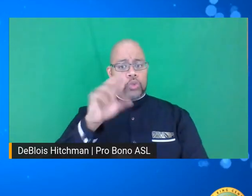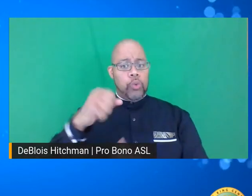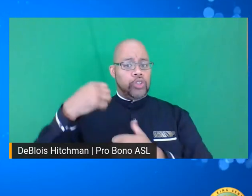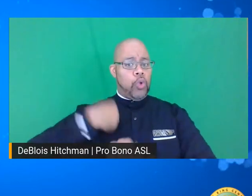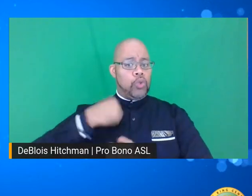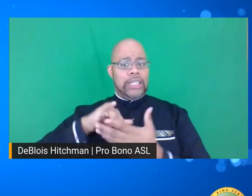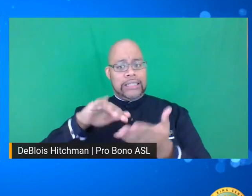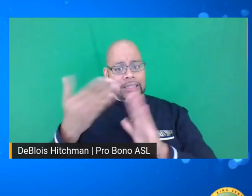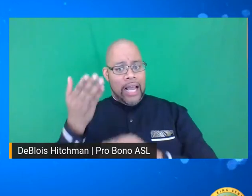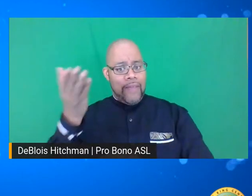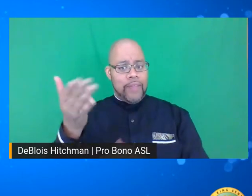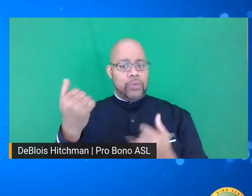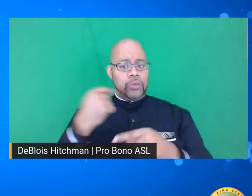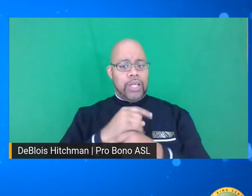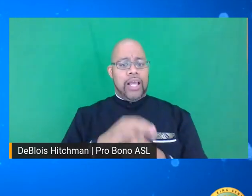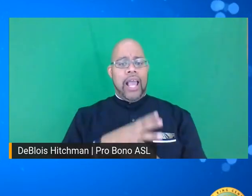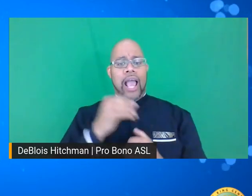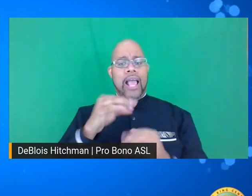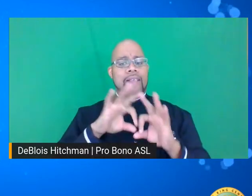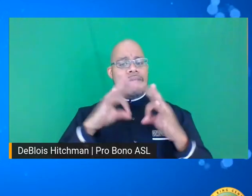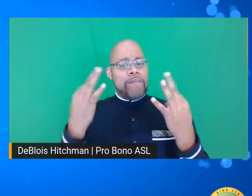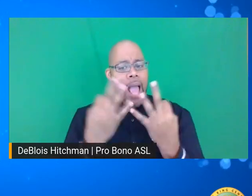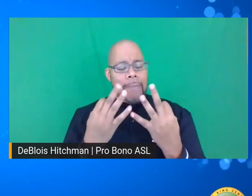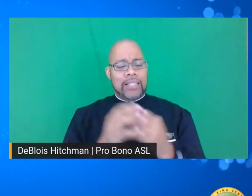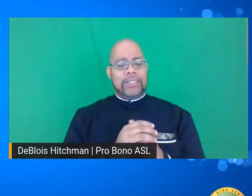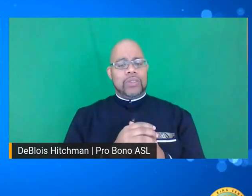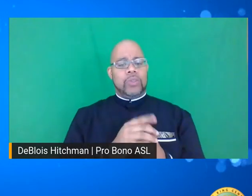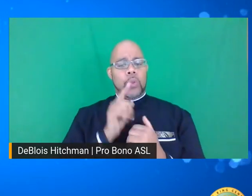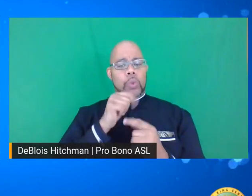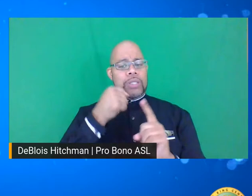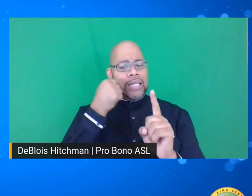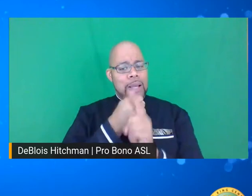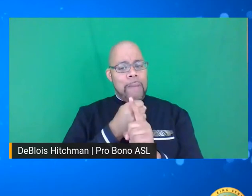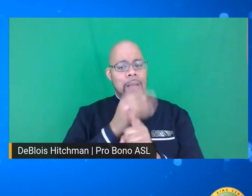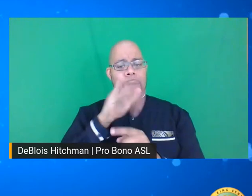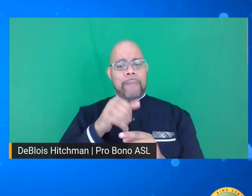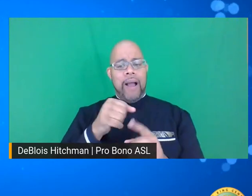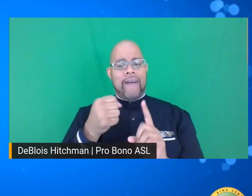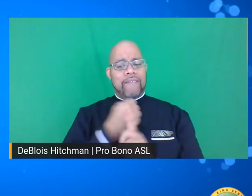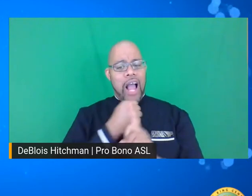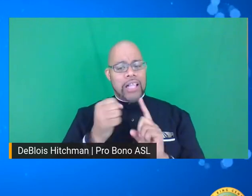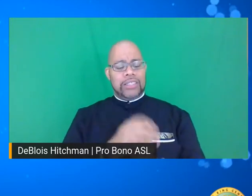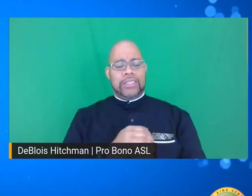died there today, and the families who have been impacted by violence.